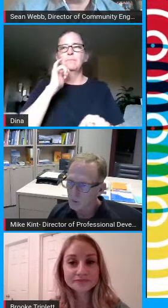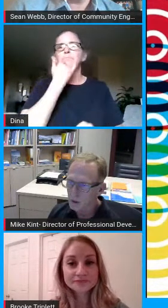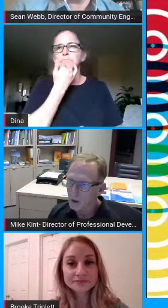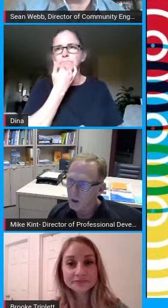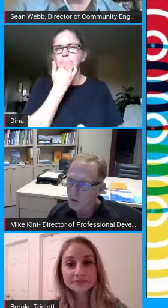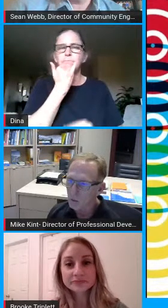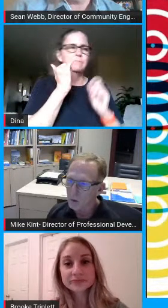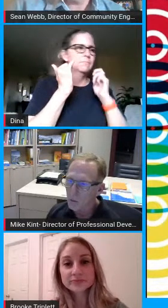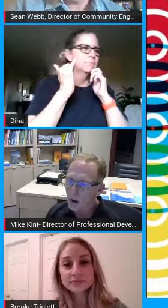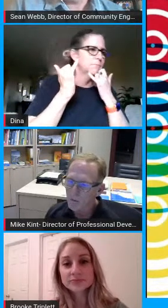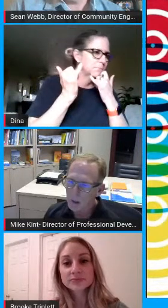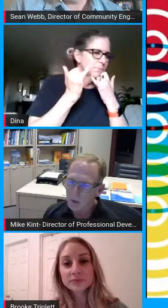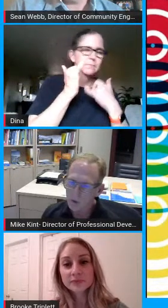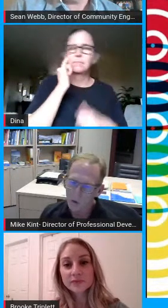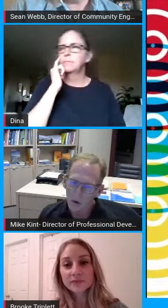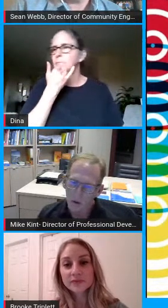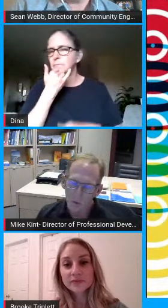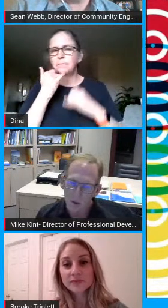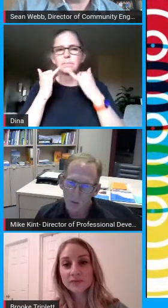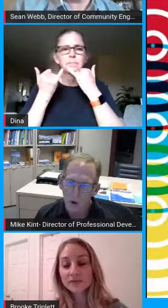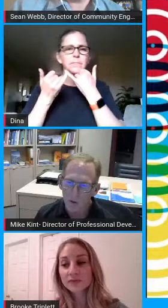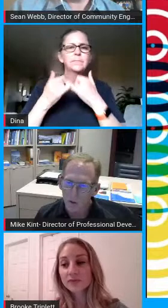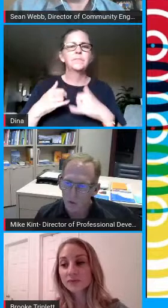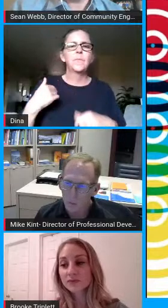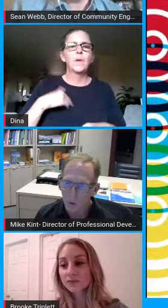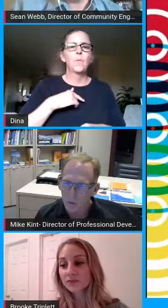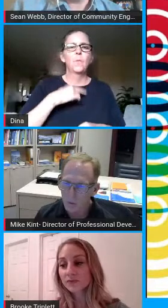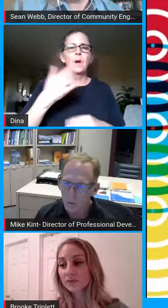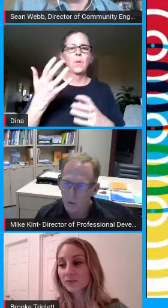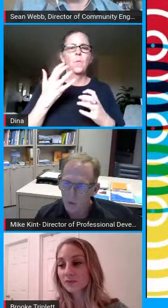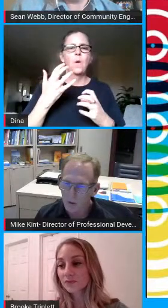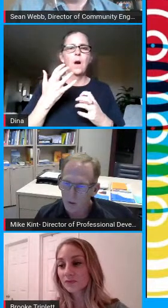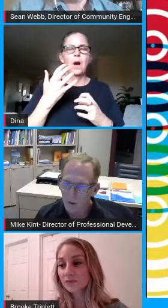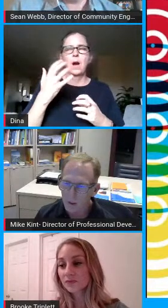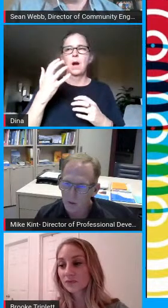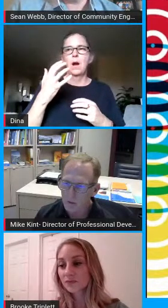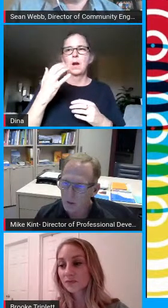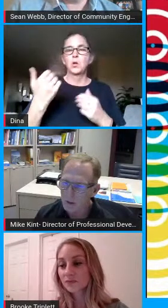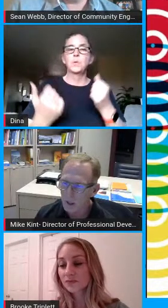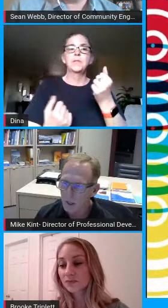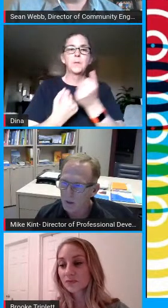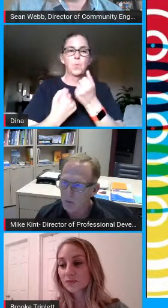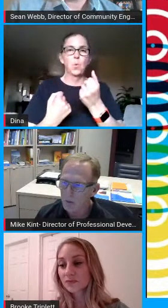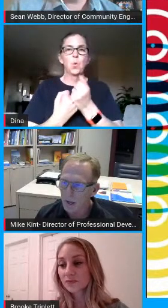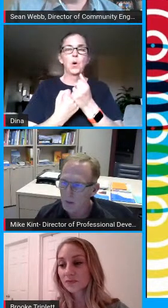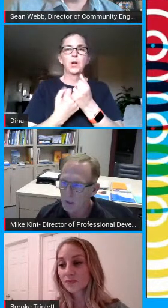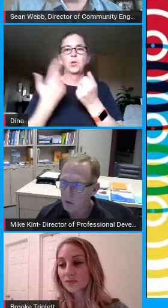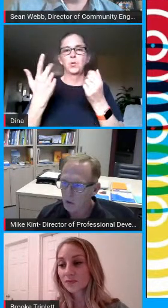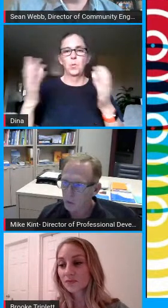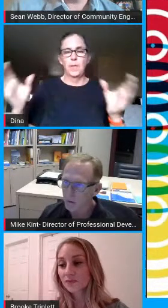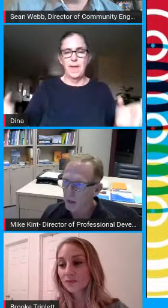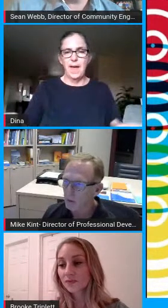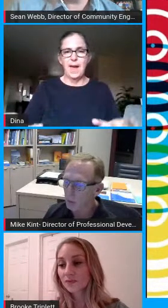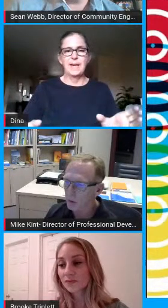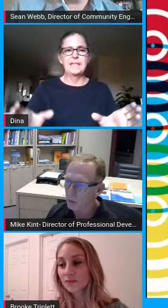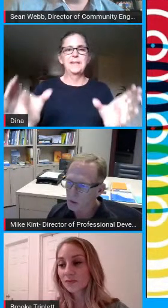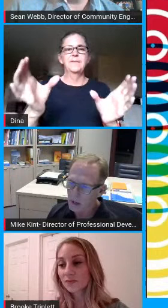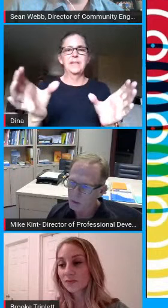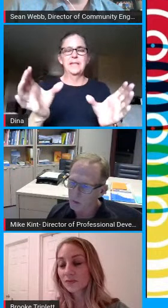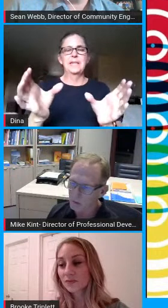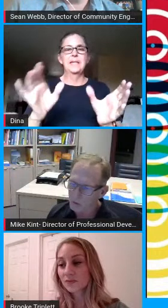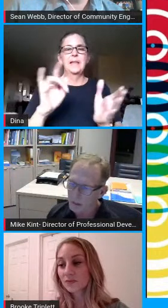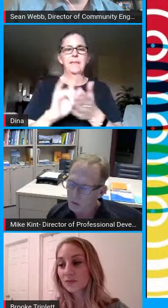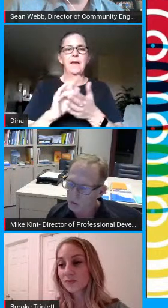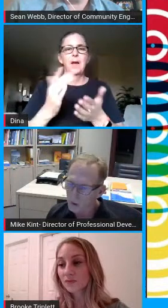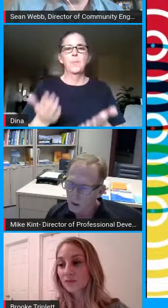we want families to know that we want to support them with the connectivity and if they're having issues with that to please